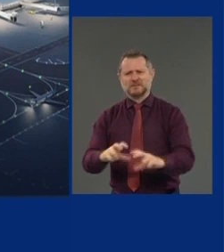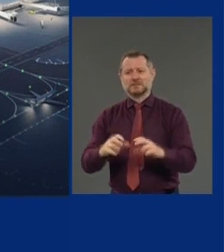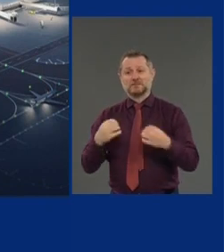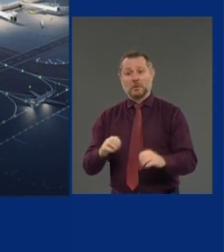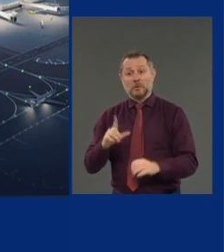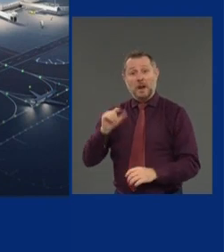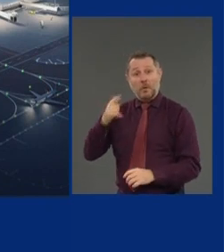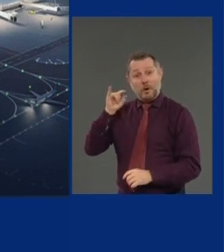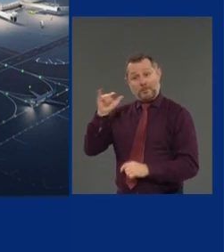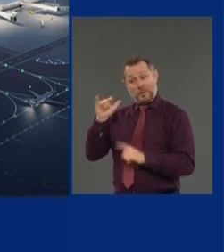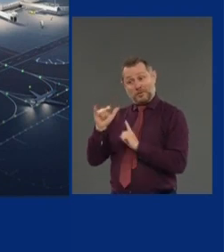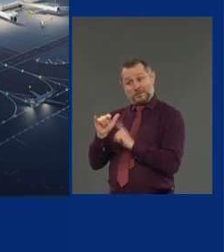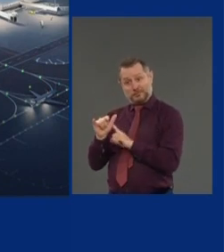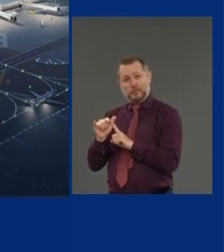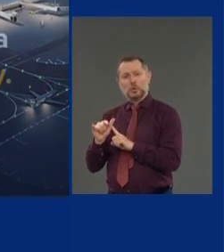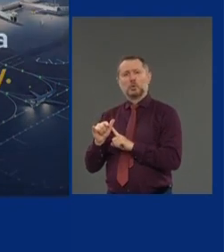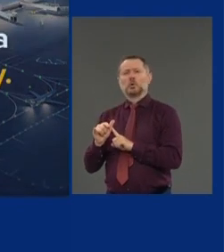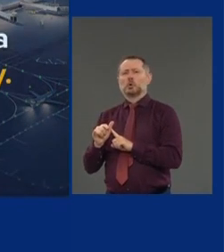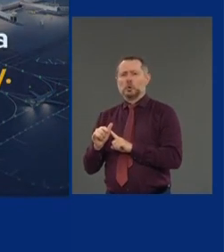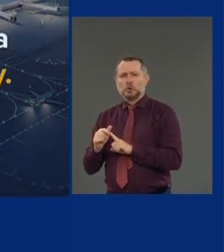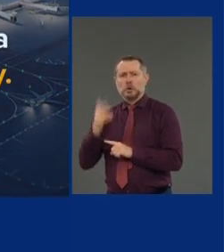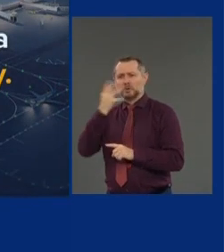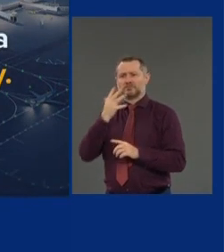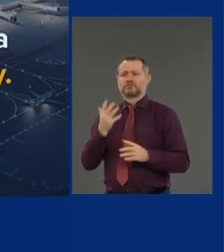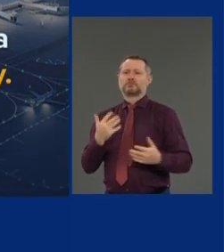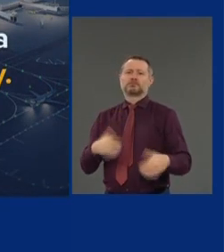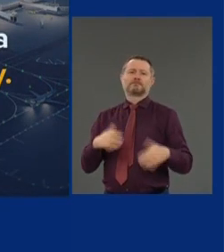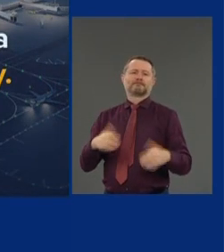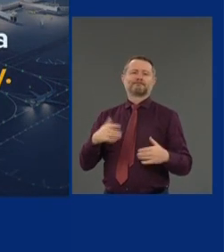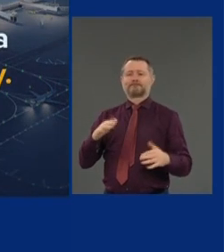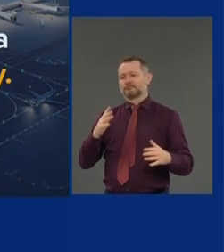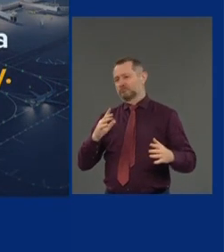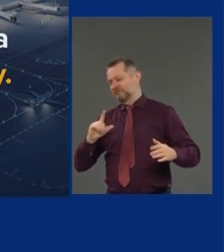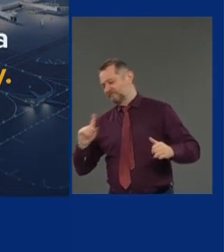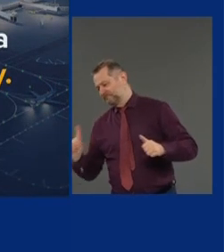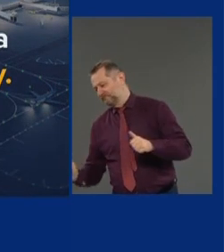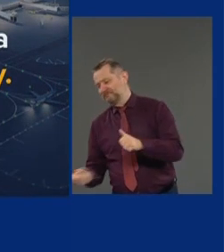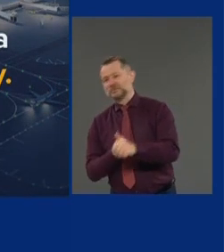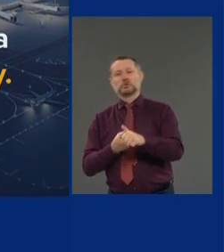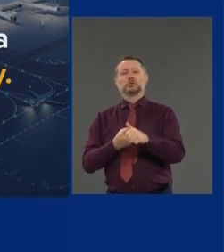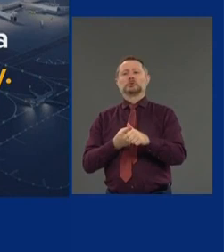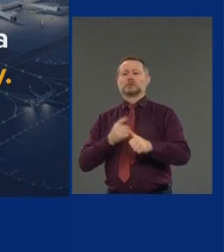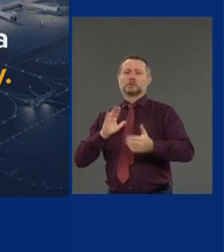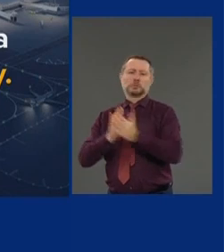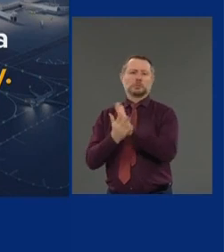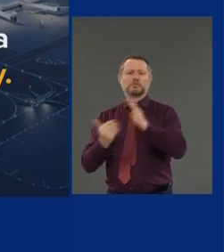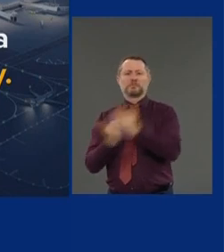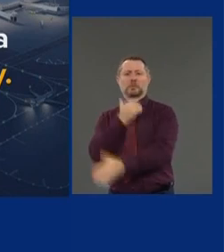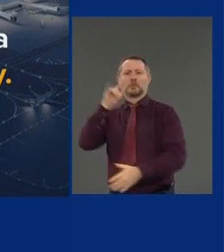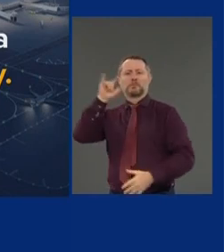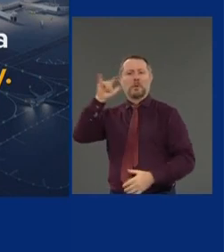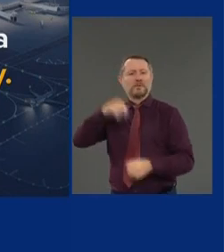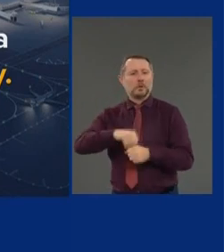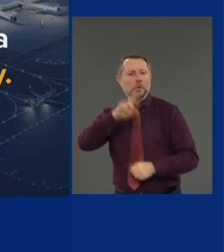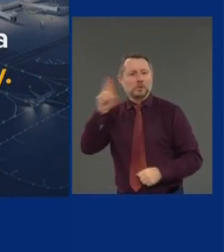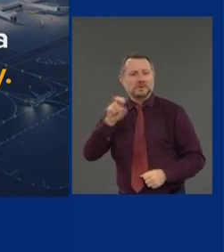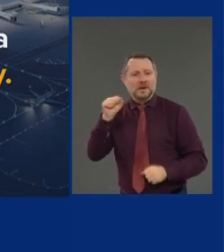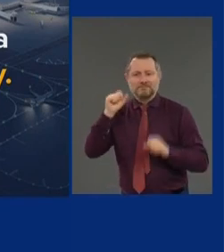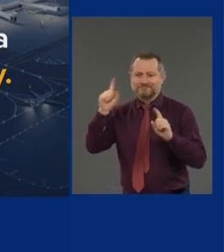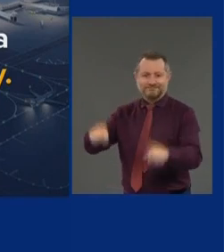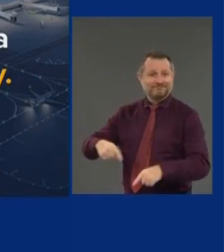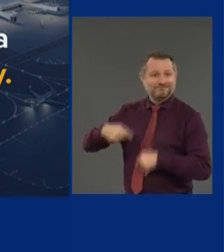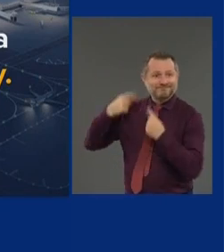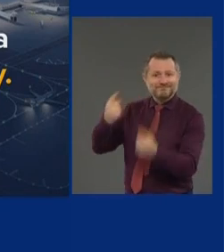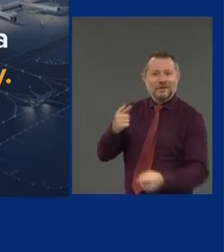is going to be the first new airport in the United States of America in 25 years.